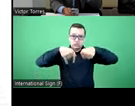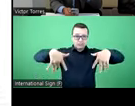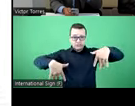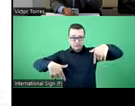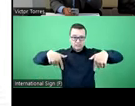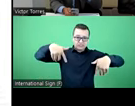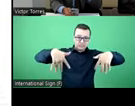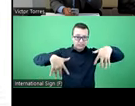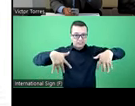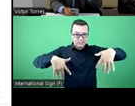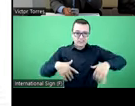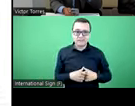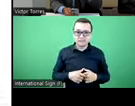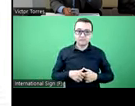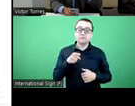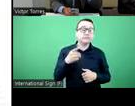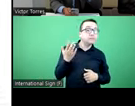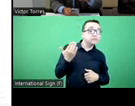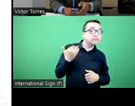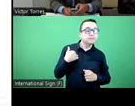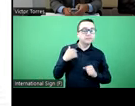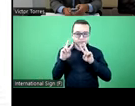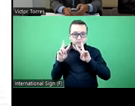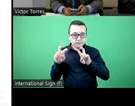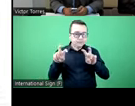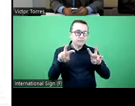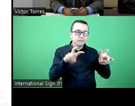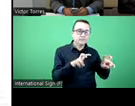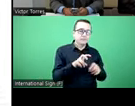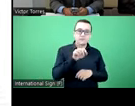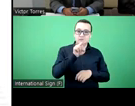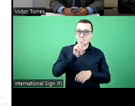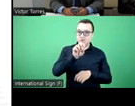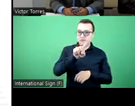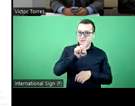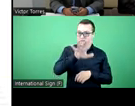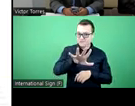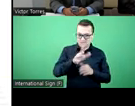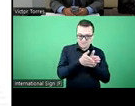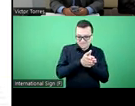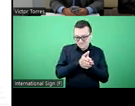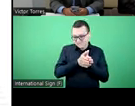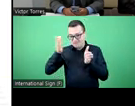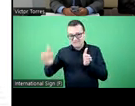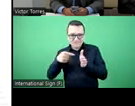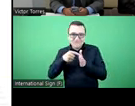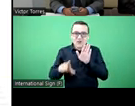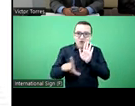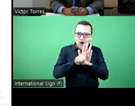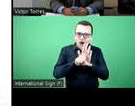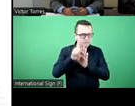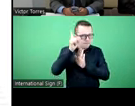sector. And regarding the recent literature after